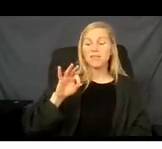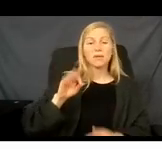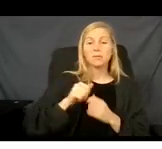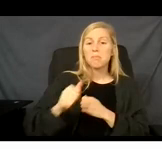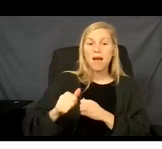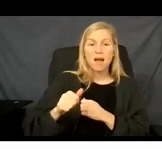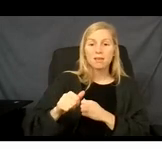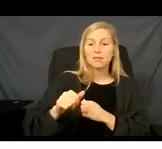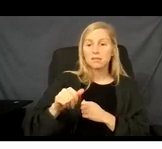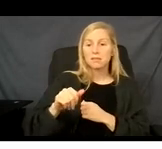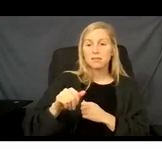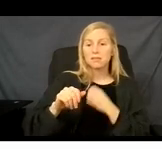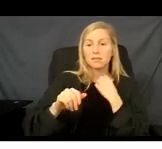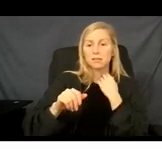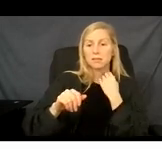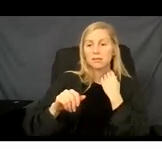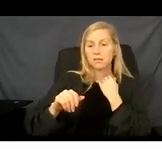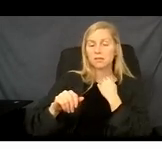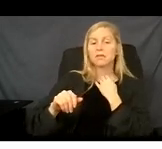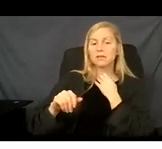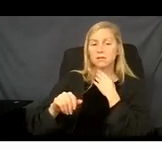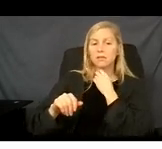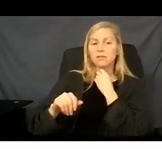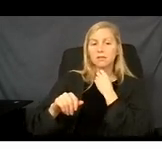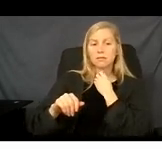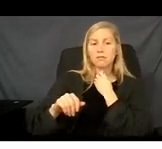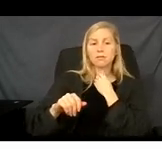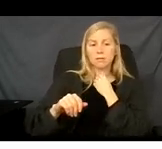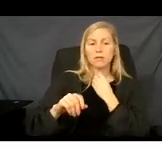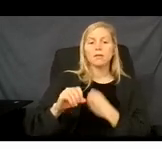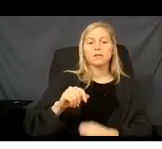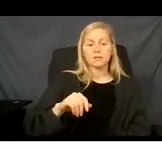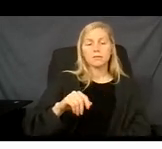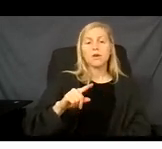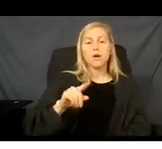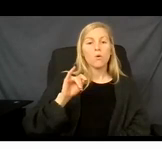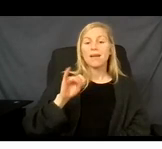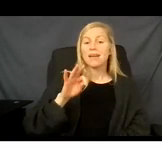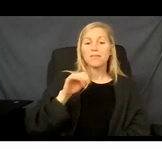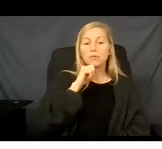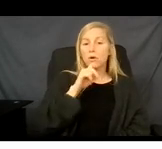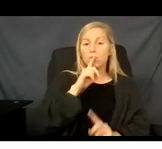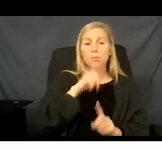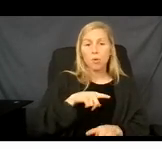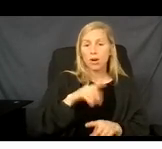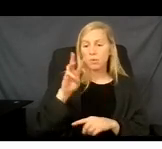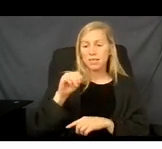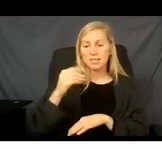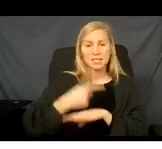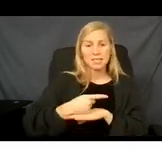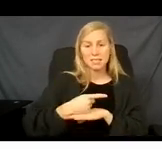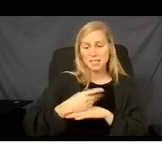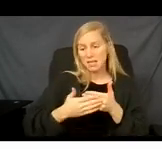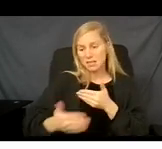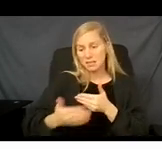between the 1st and the 15th of a particular month, coverage will start the next month. If you report after the 15th of a current